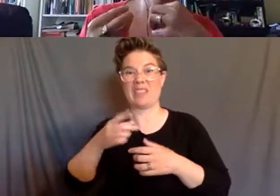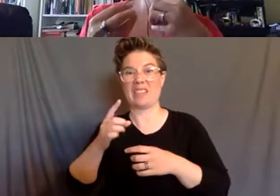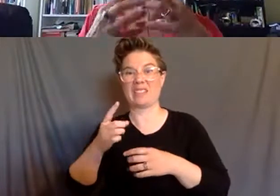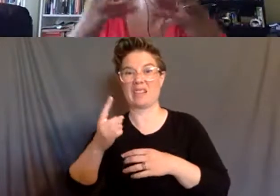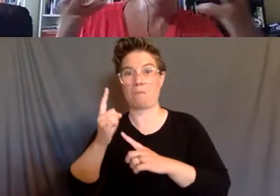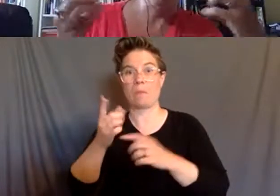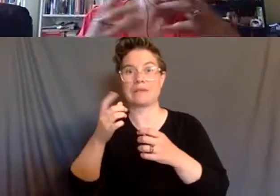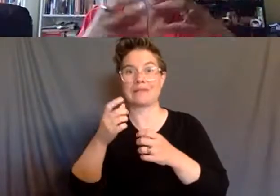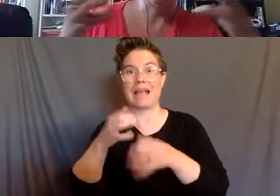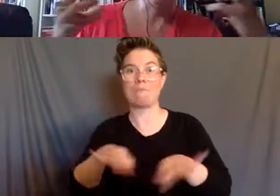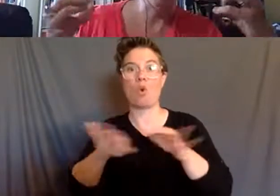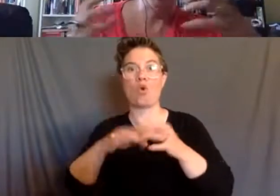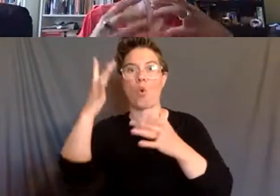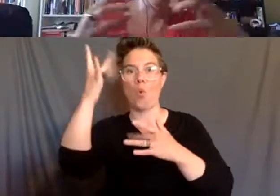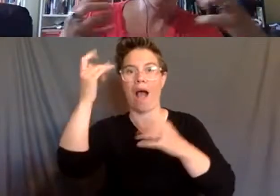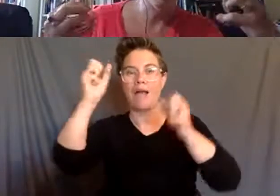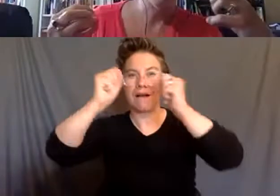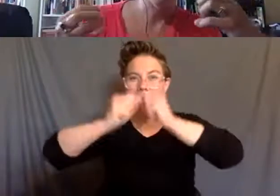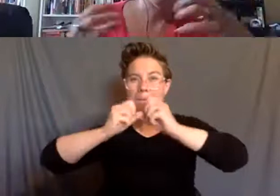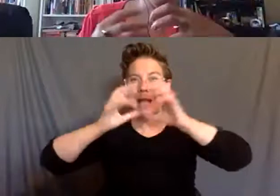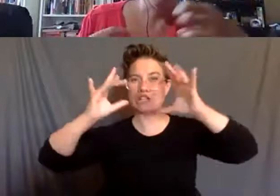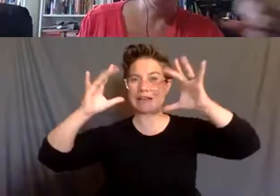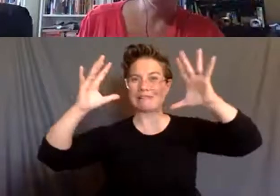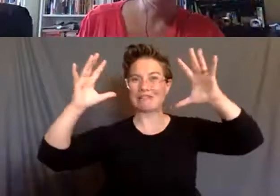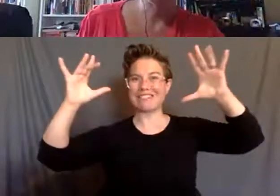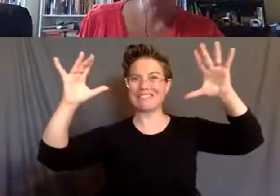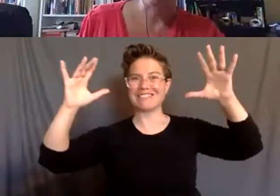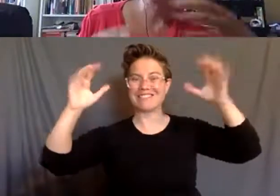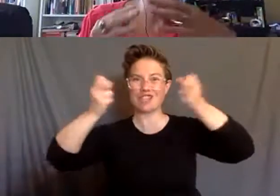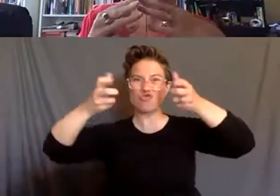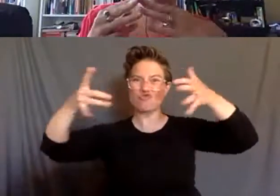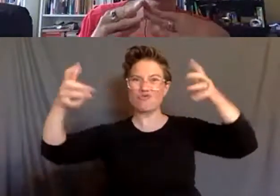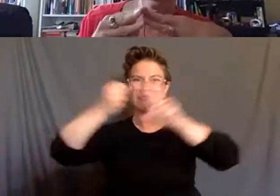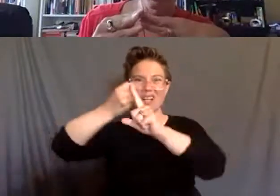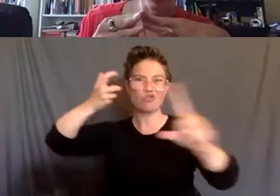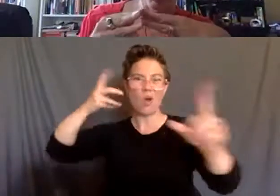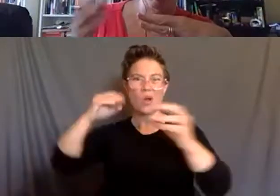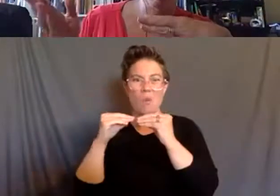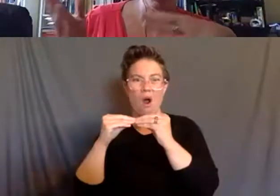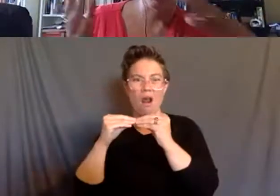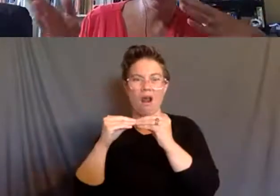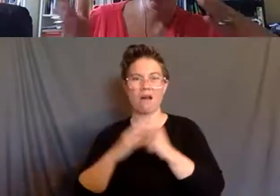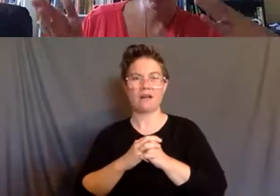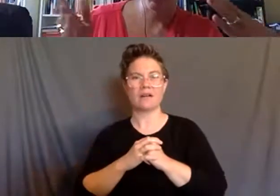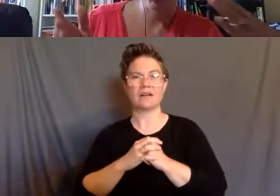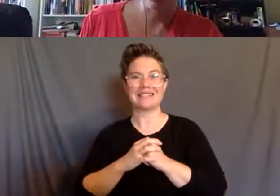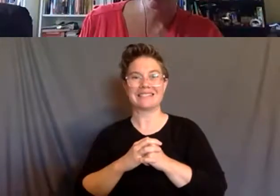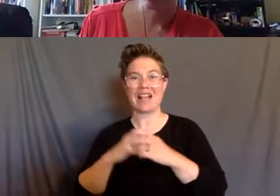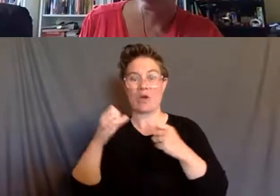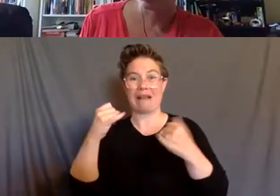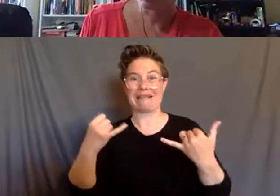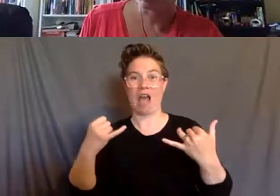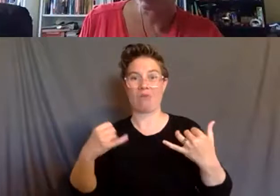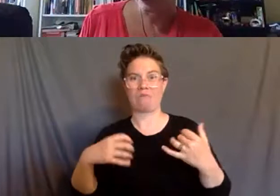is starting to kind of expand that. And so I see a complete intersection between those two questions